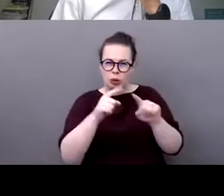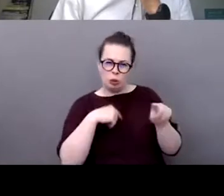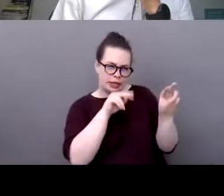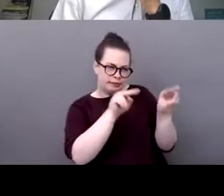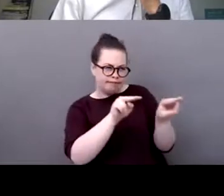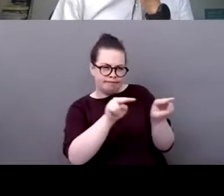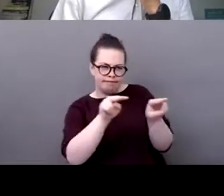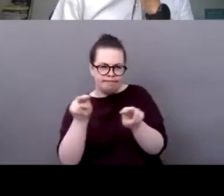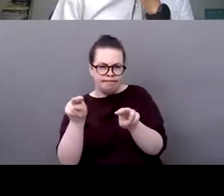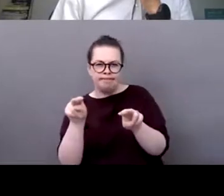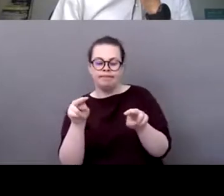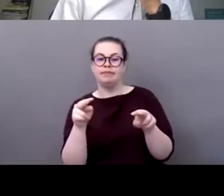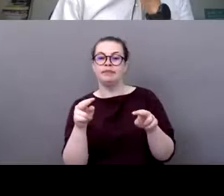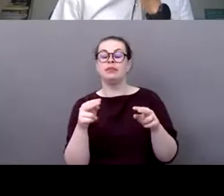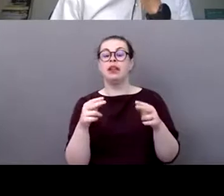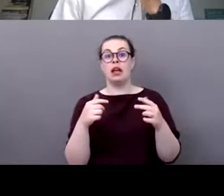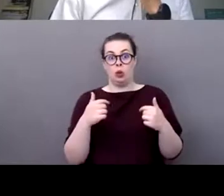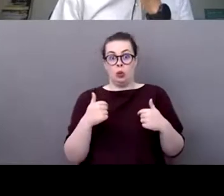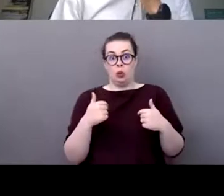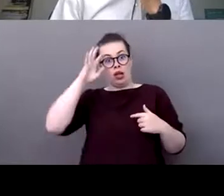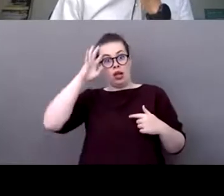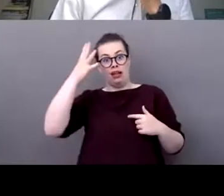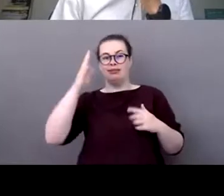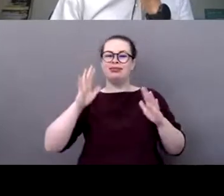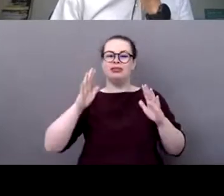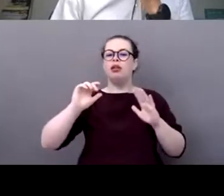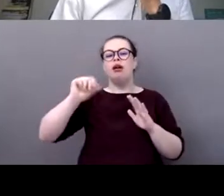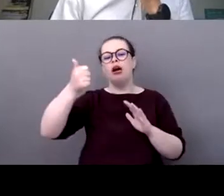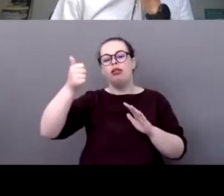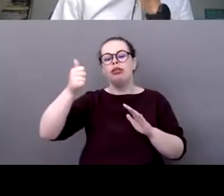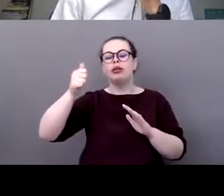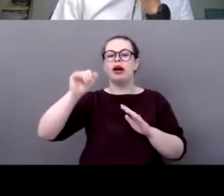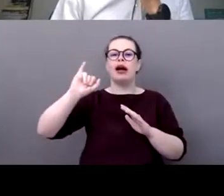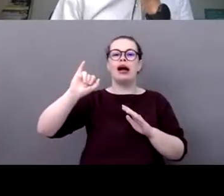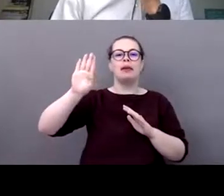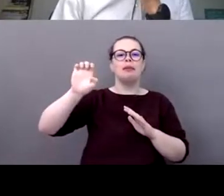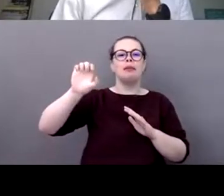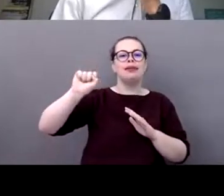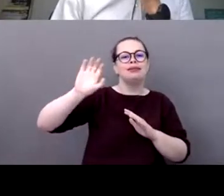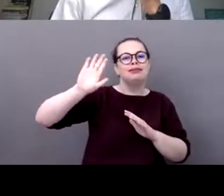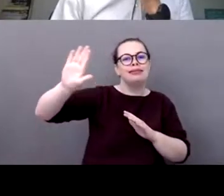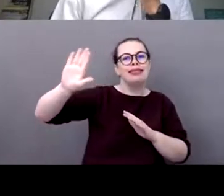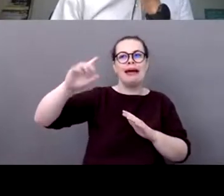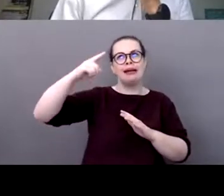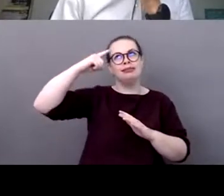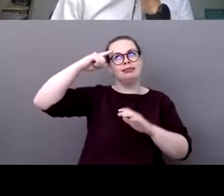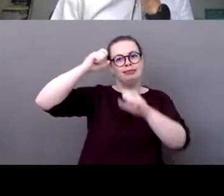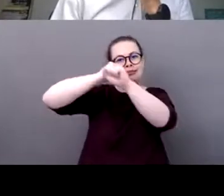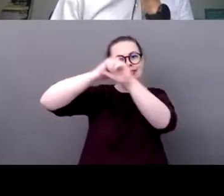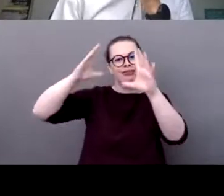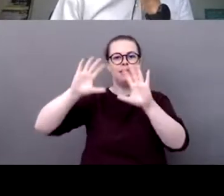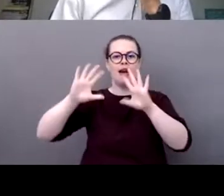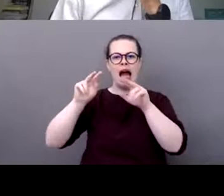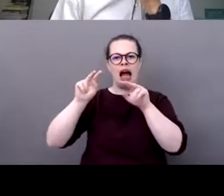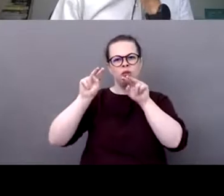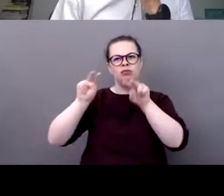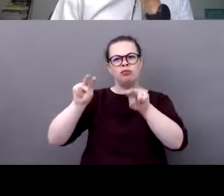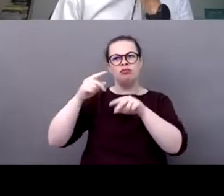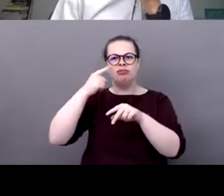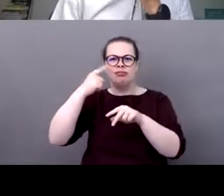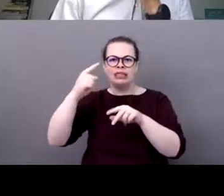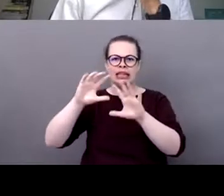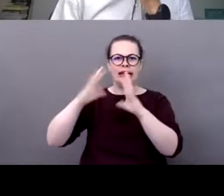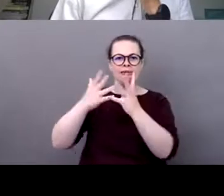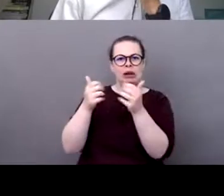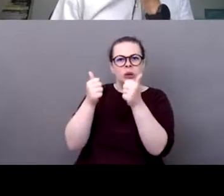have been recognized by the you know ibis and all the main assessments apply to sport and they do apply all of them you know we